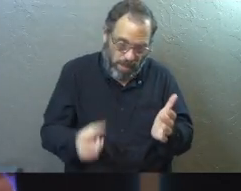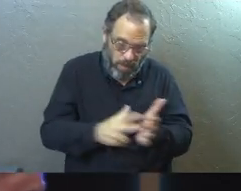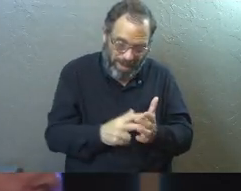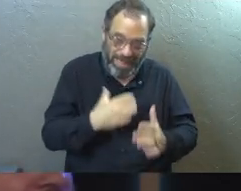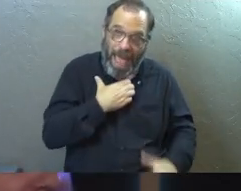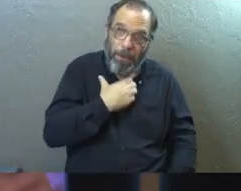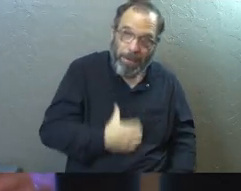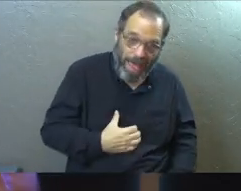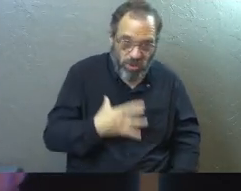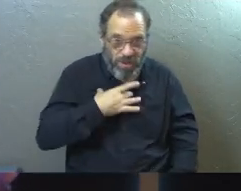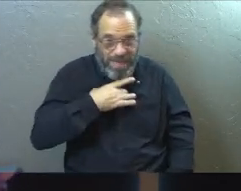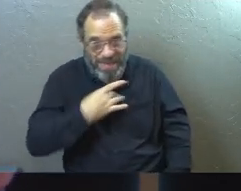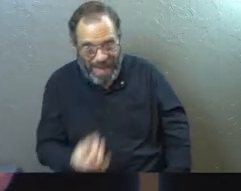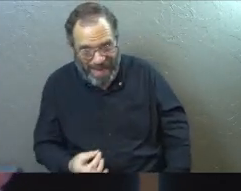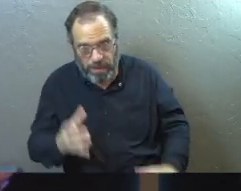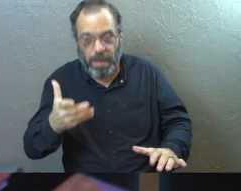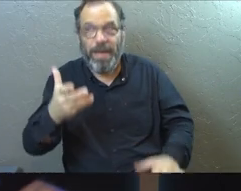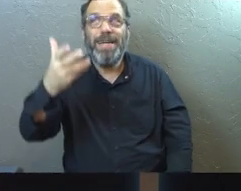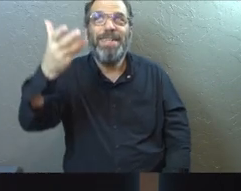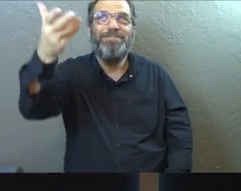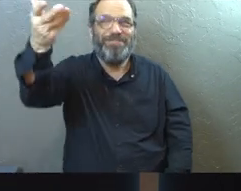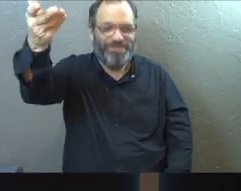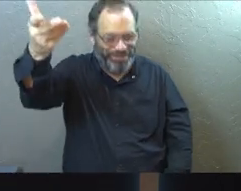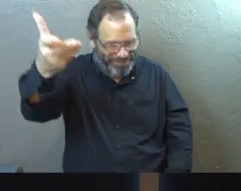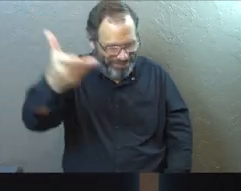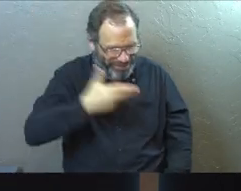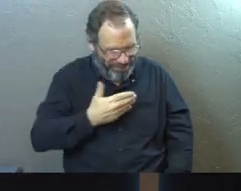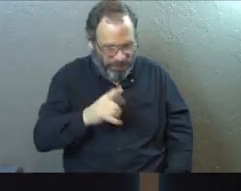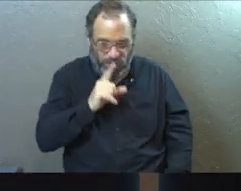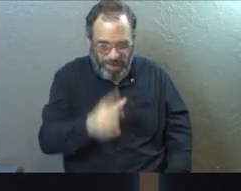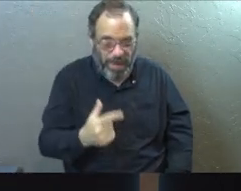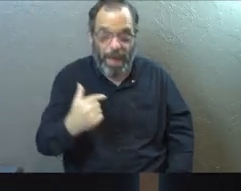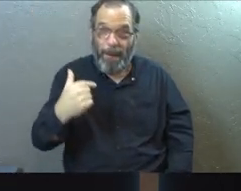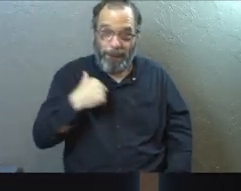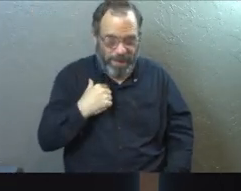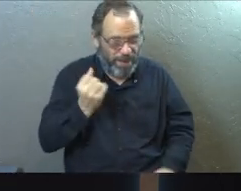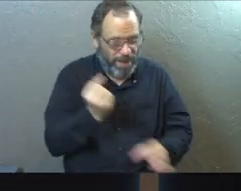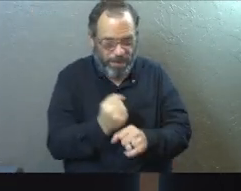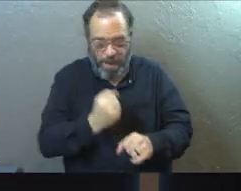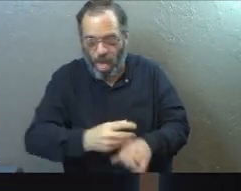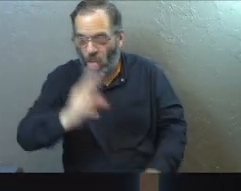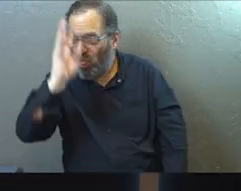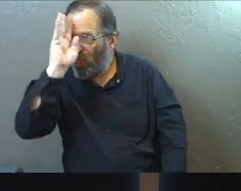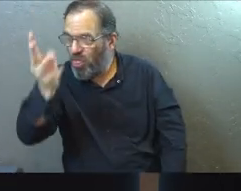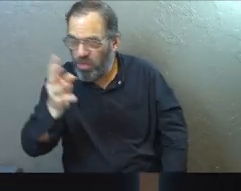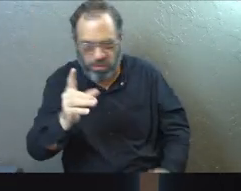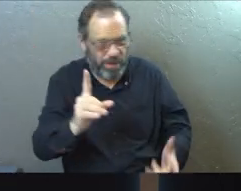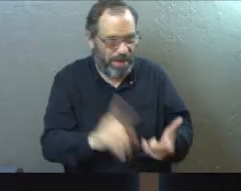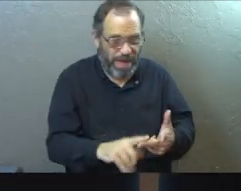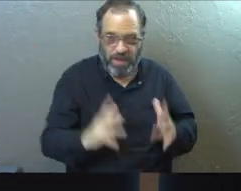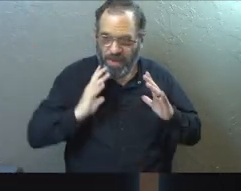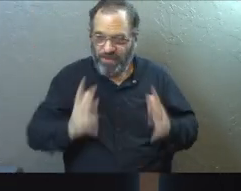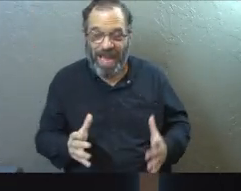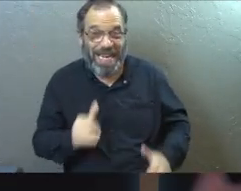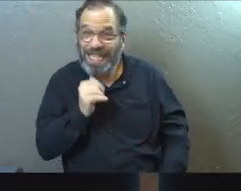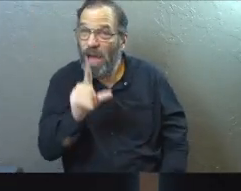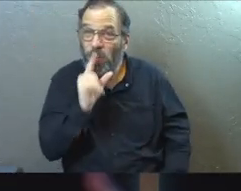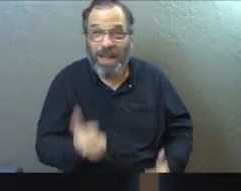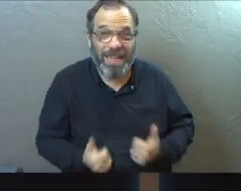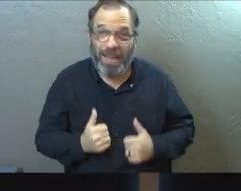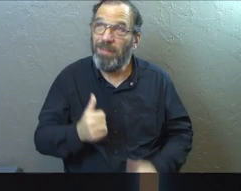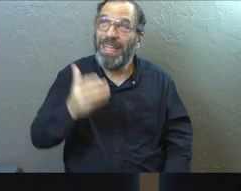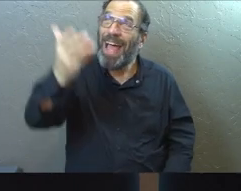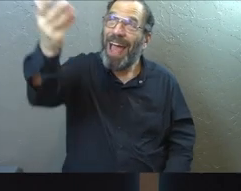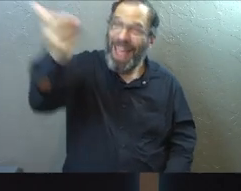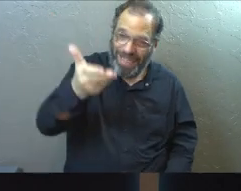in us, we need to be able to actually invite God into reality. If I'm making things up, and I'm saying it's all fine when it isn't, I can't